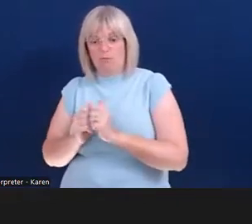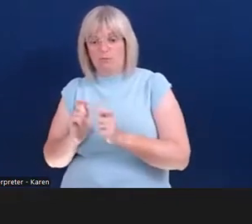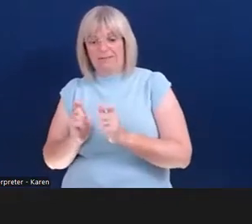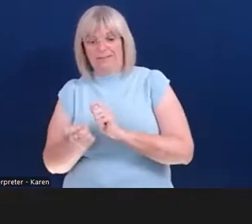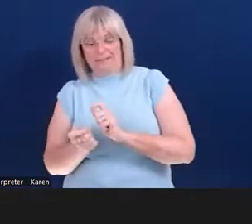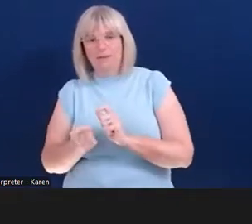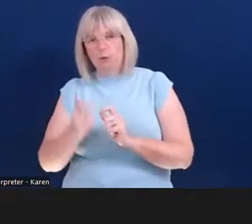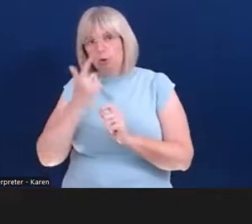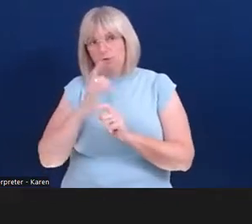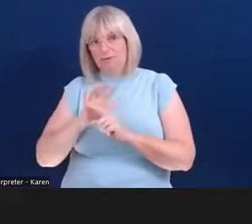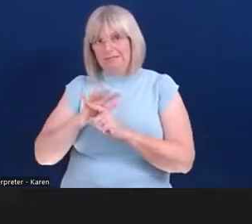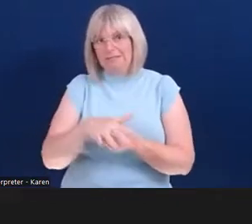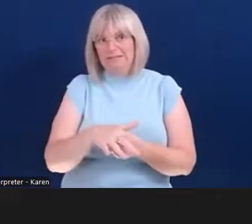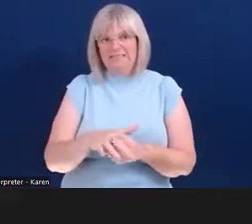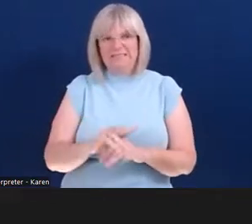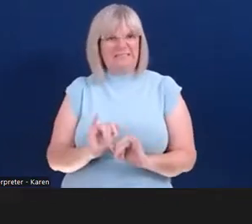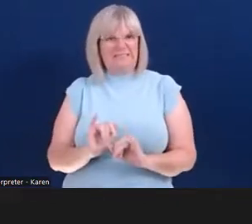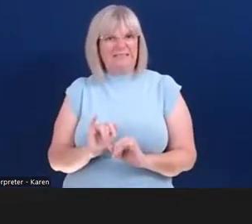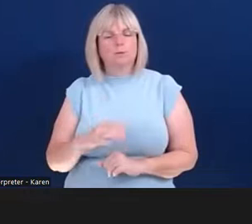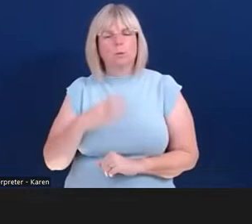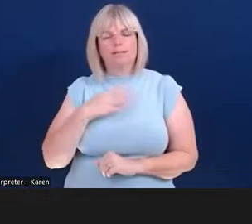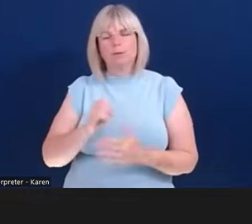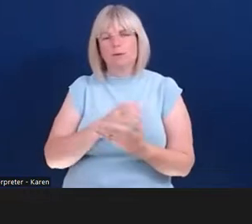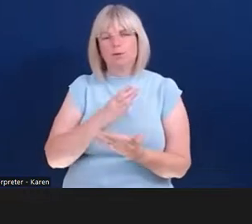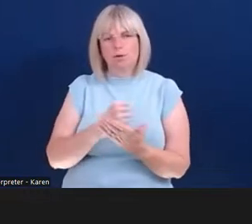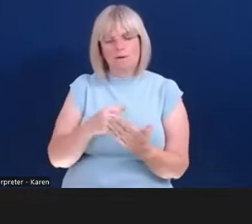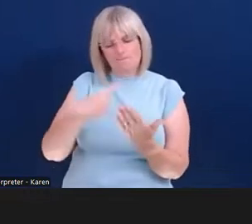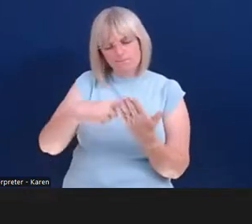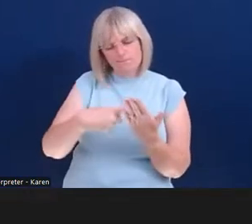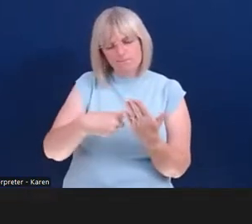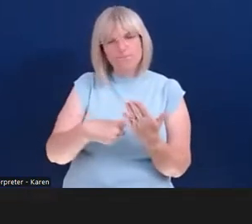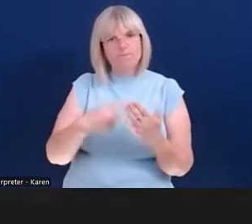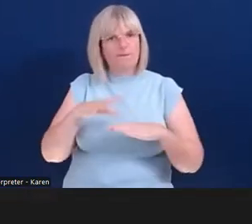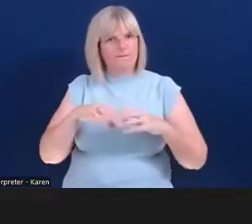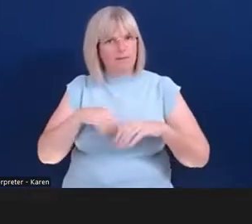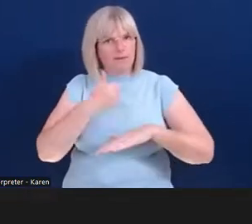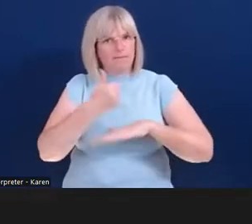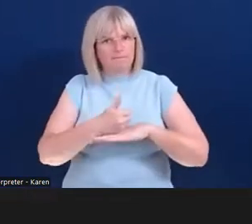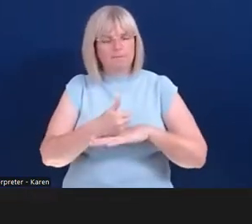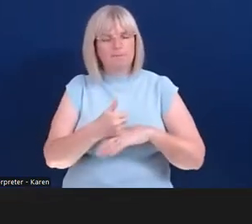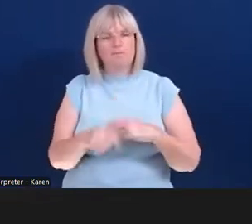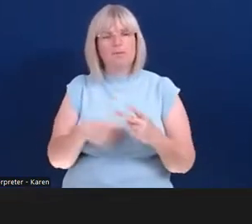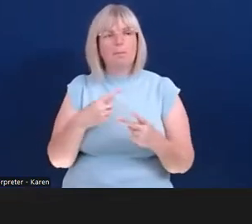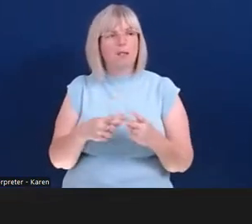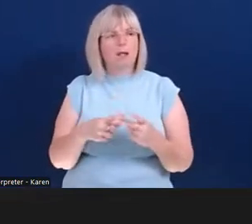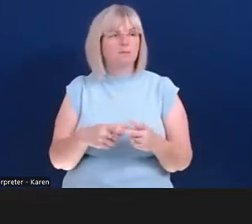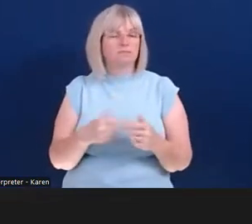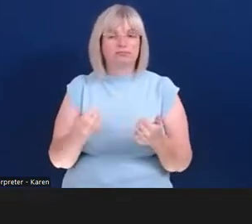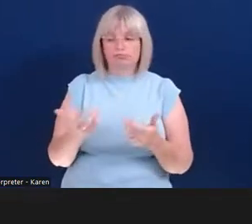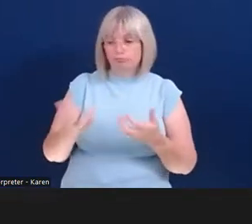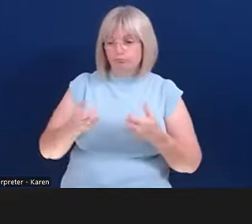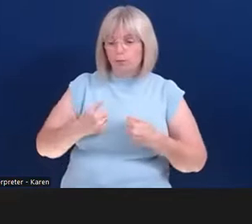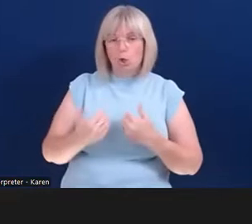it was making sure that we had all those bits and places in place of idea and that we were willing to accept trainees, volunteers,